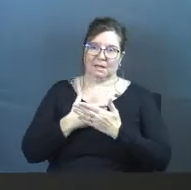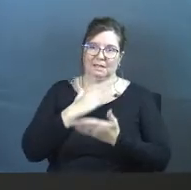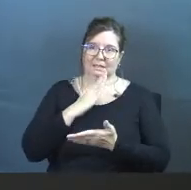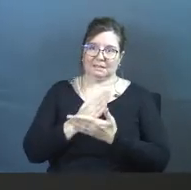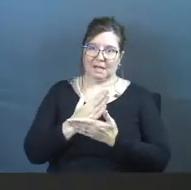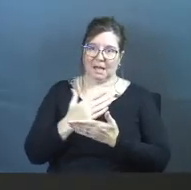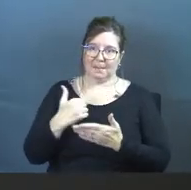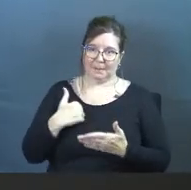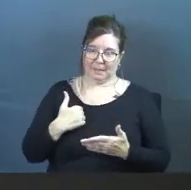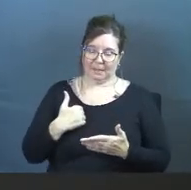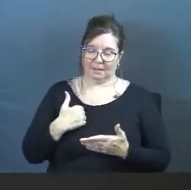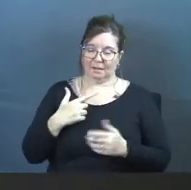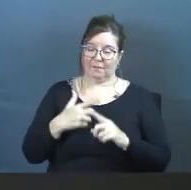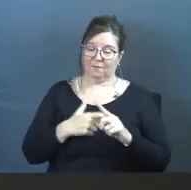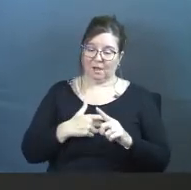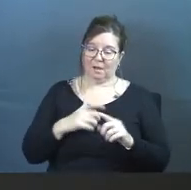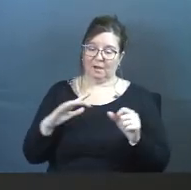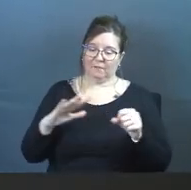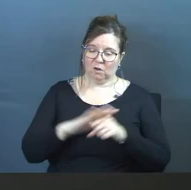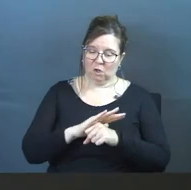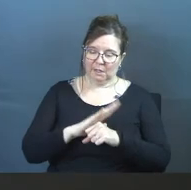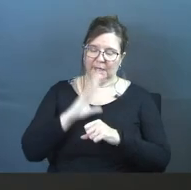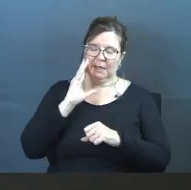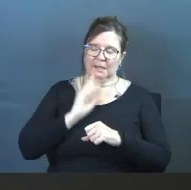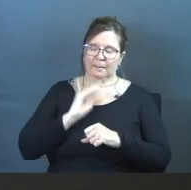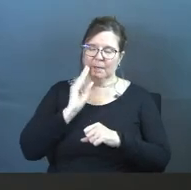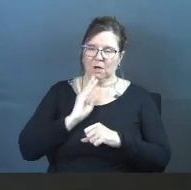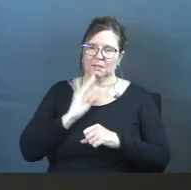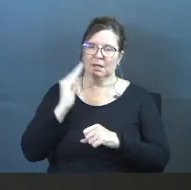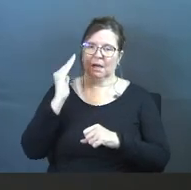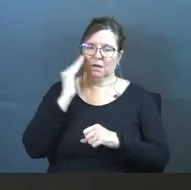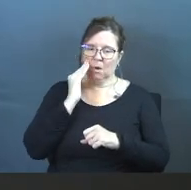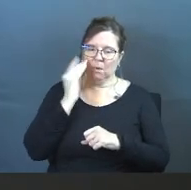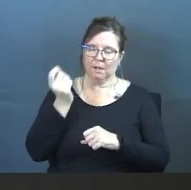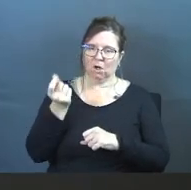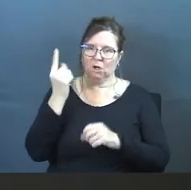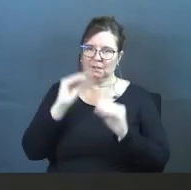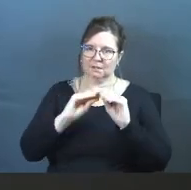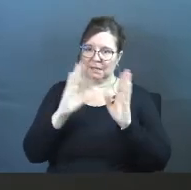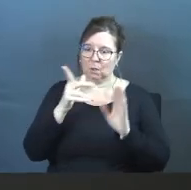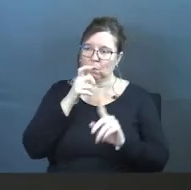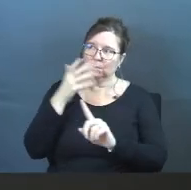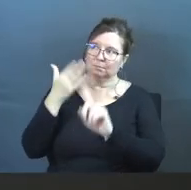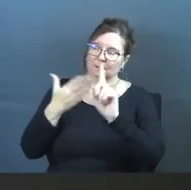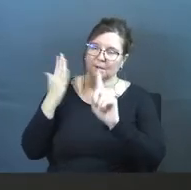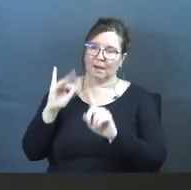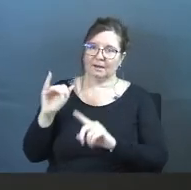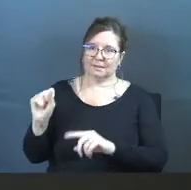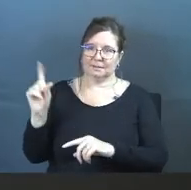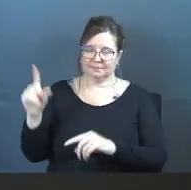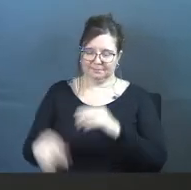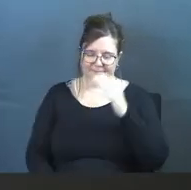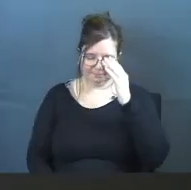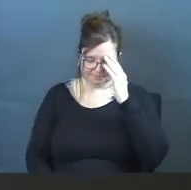that have stopped me from fully experiencing and knowing and understanding who God is?